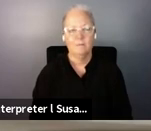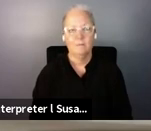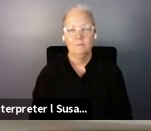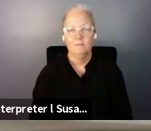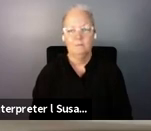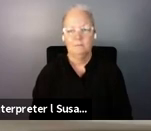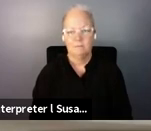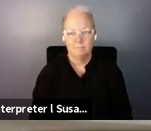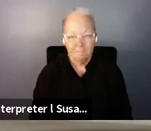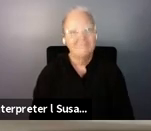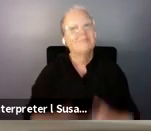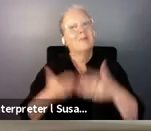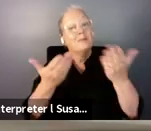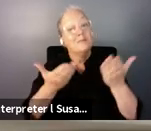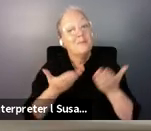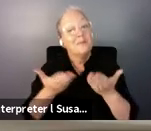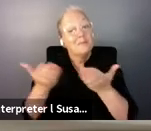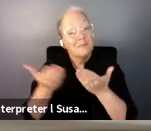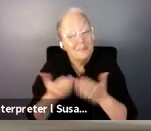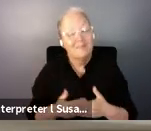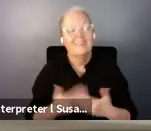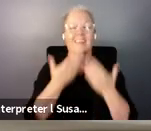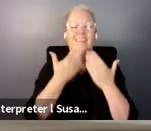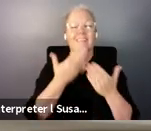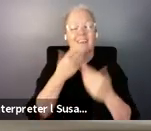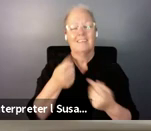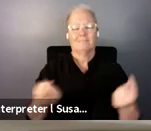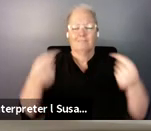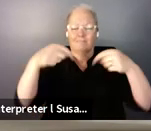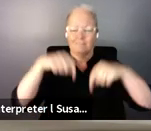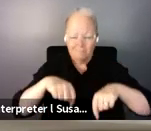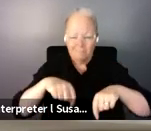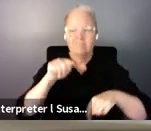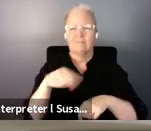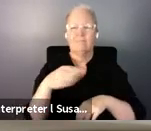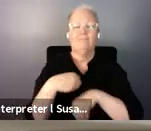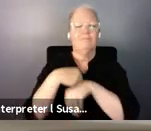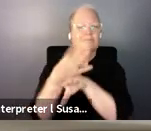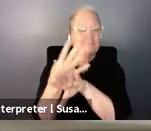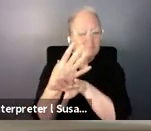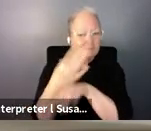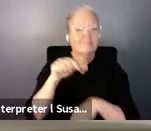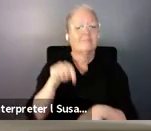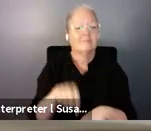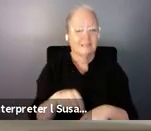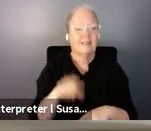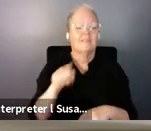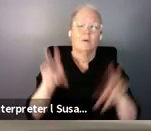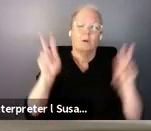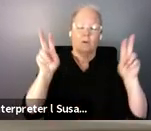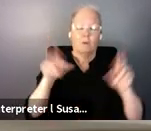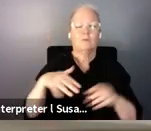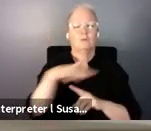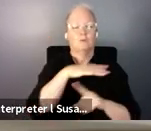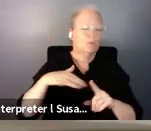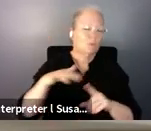Welcome, everyone, and thank you for joining us today for this webinar on social protection and community support systems for inclusion of